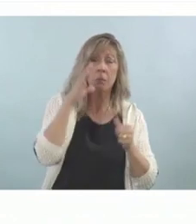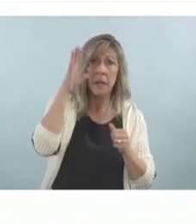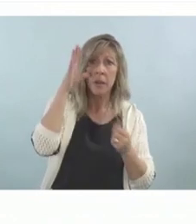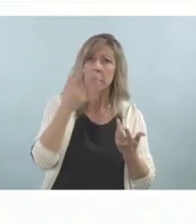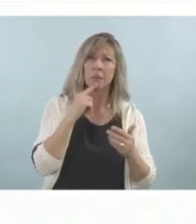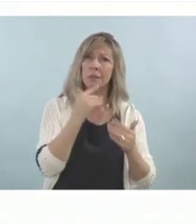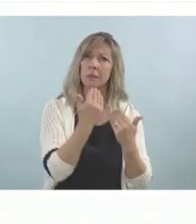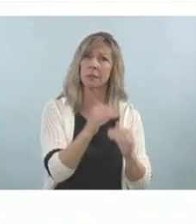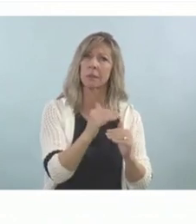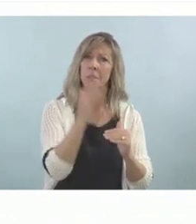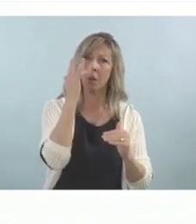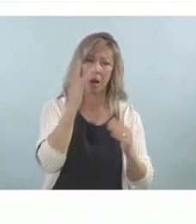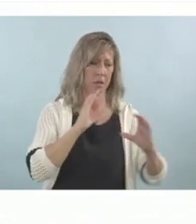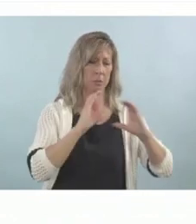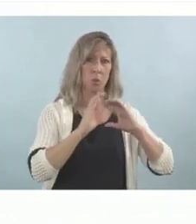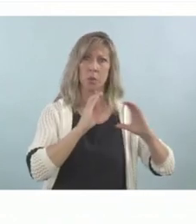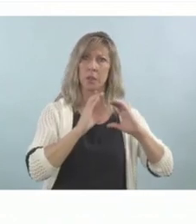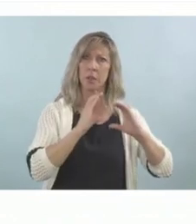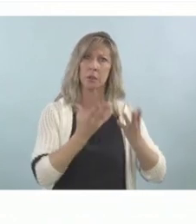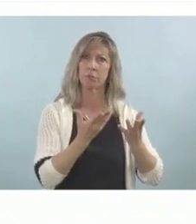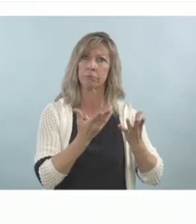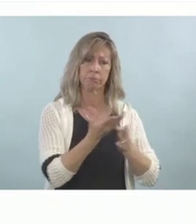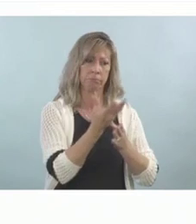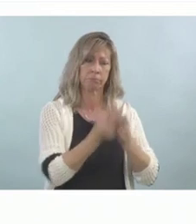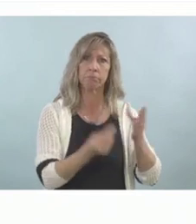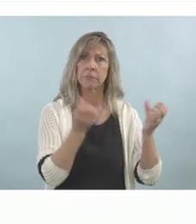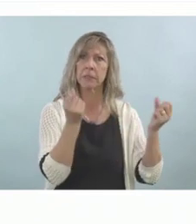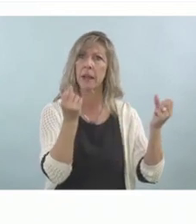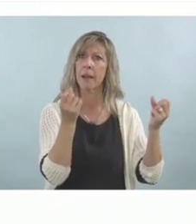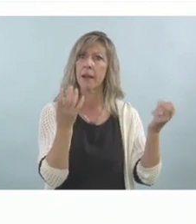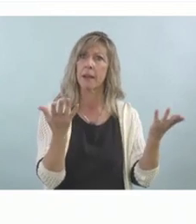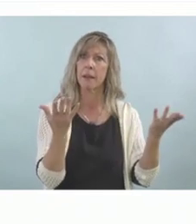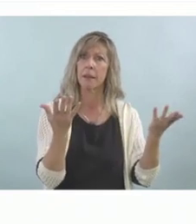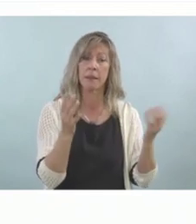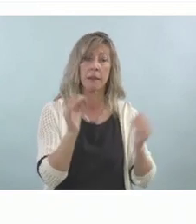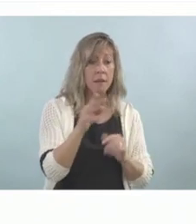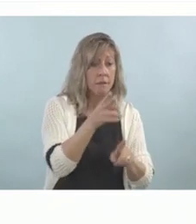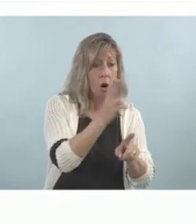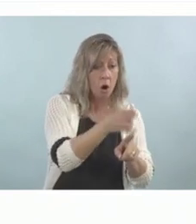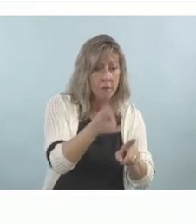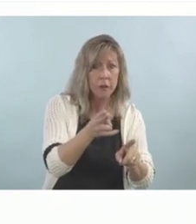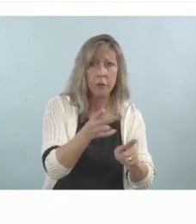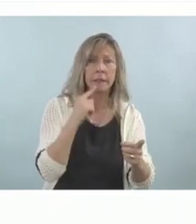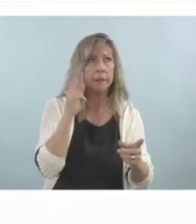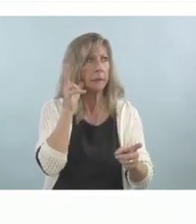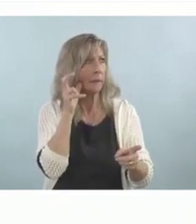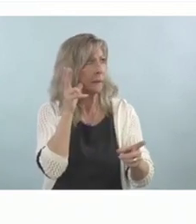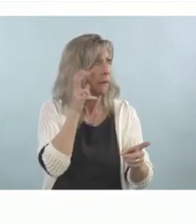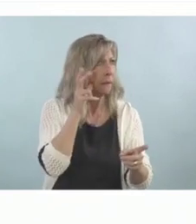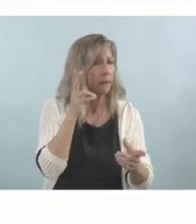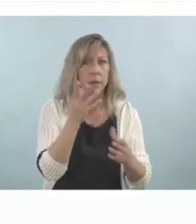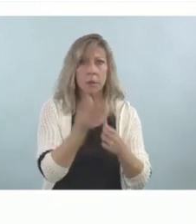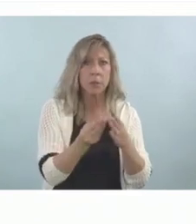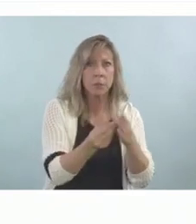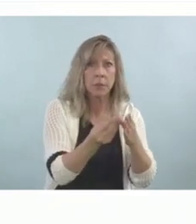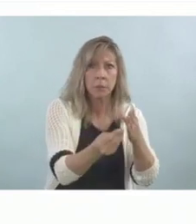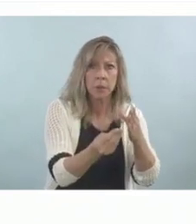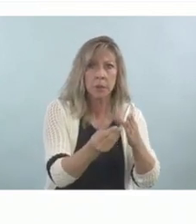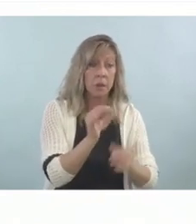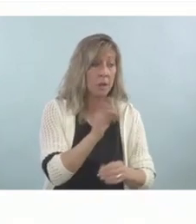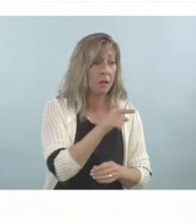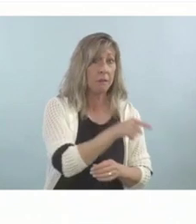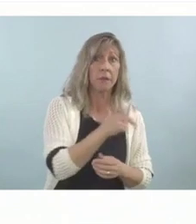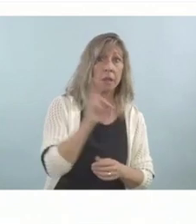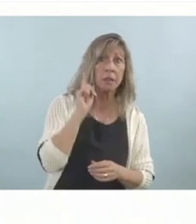If a child's hard of hearing, they often miss information at home. If a child's profoundly deaf, they miss a lot of